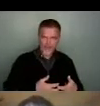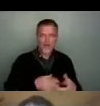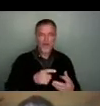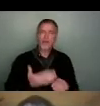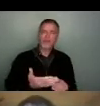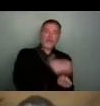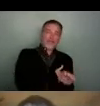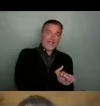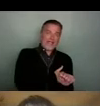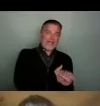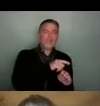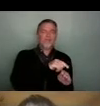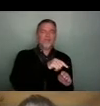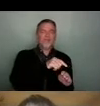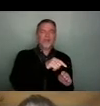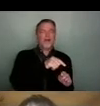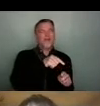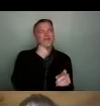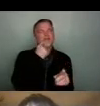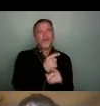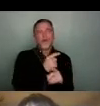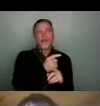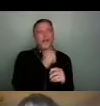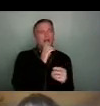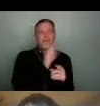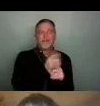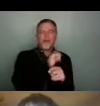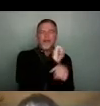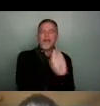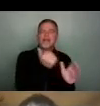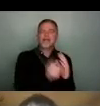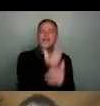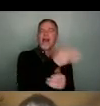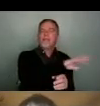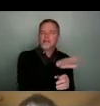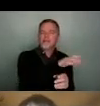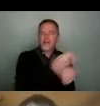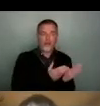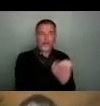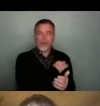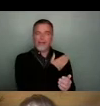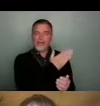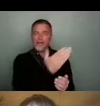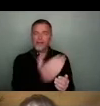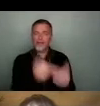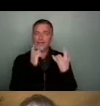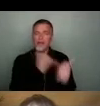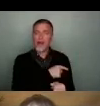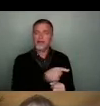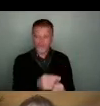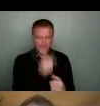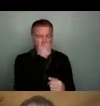and I guess that's talking and speaking to their skills development over the period of engaging with the pilot phase.